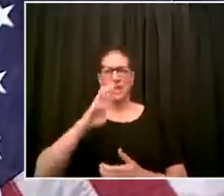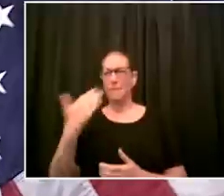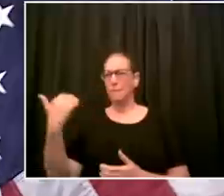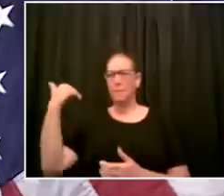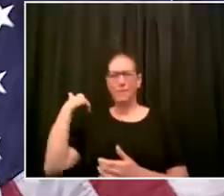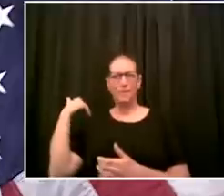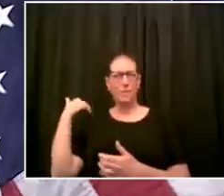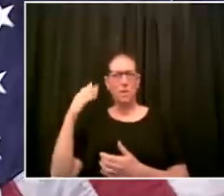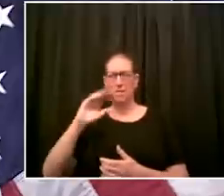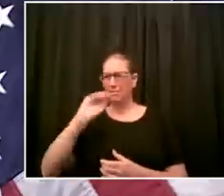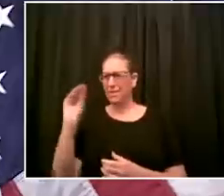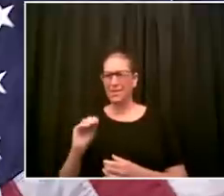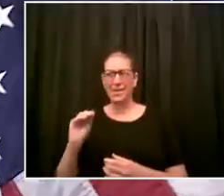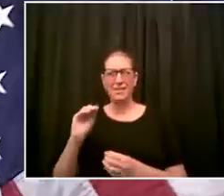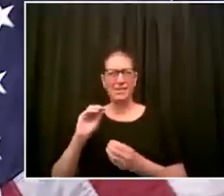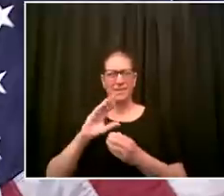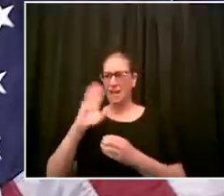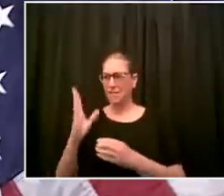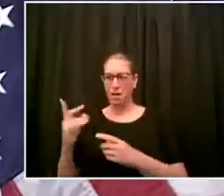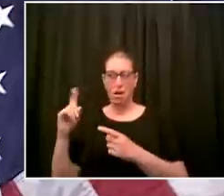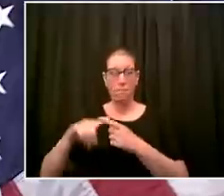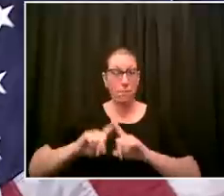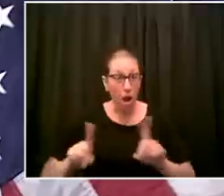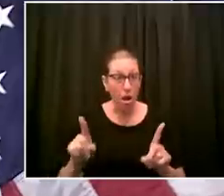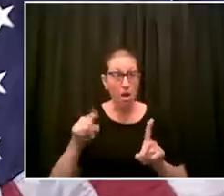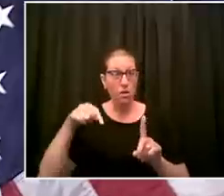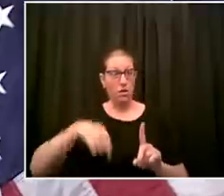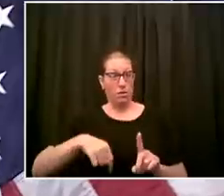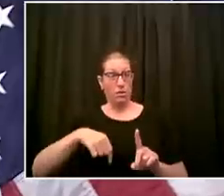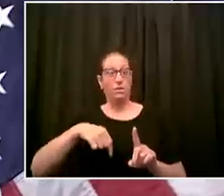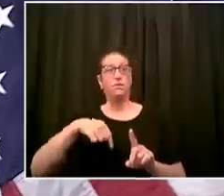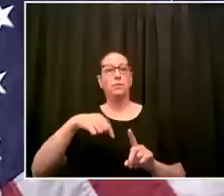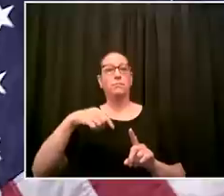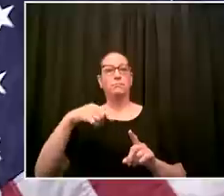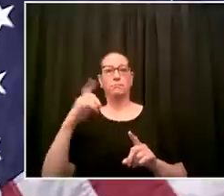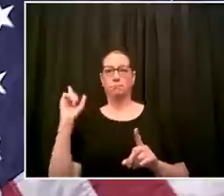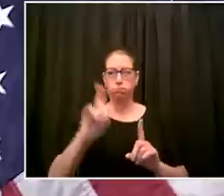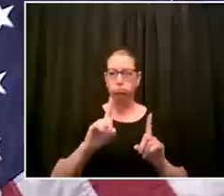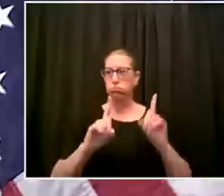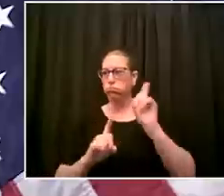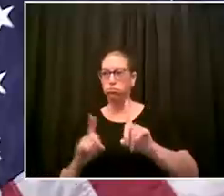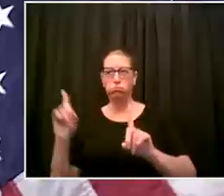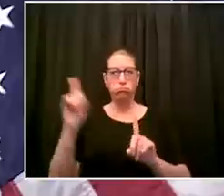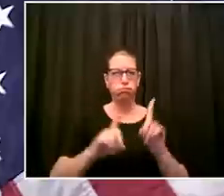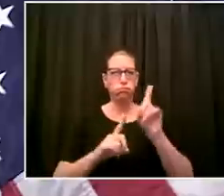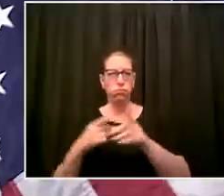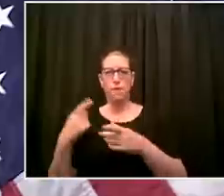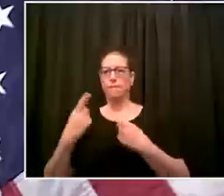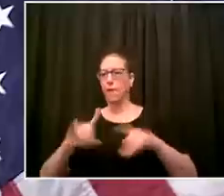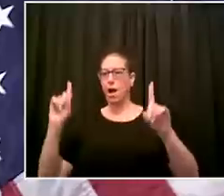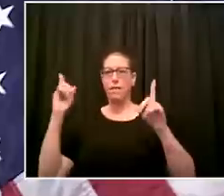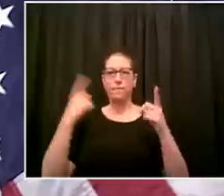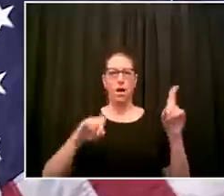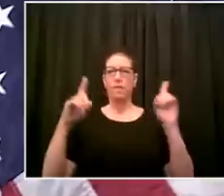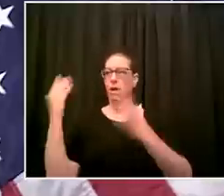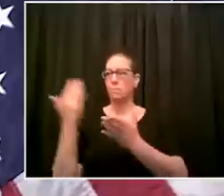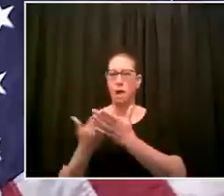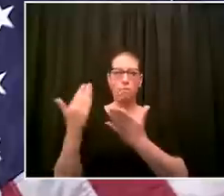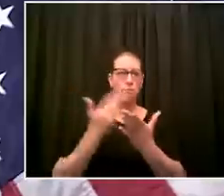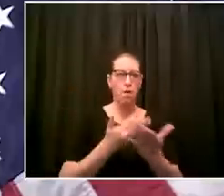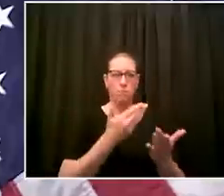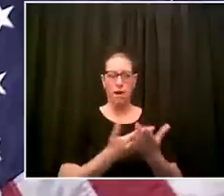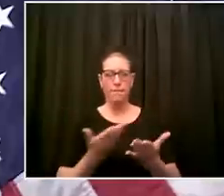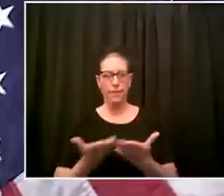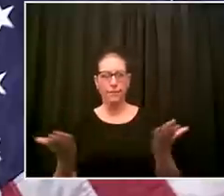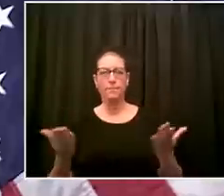forward it's been a remarkable and successful effort we never had to imagine being unable to depend on our own federal government